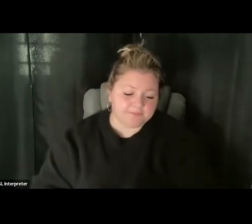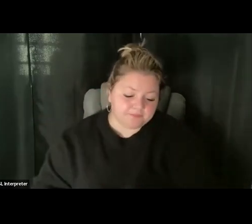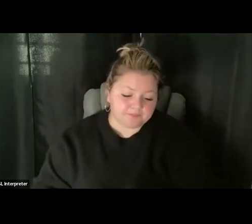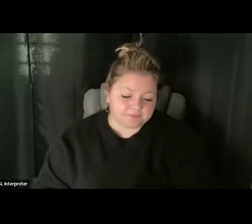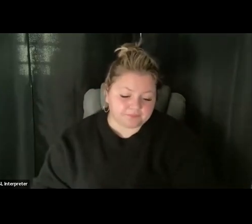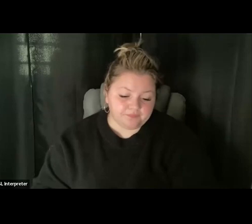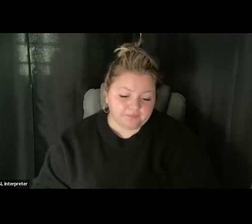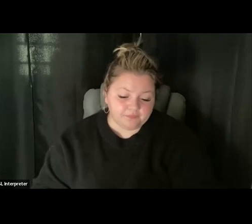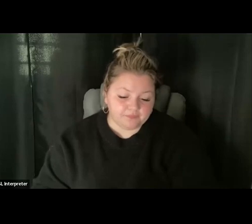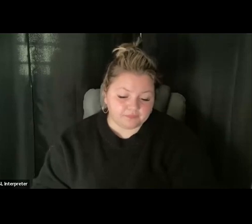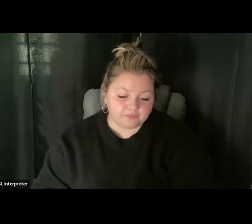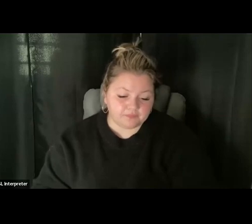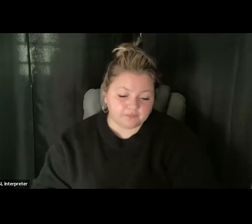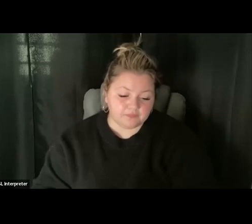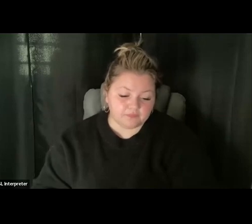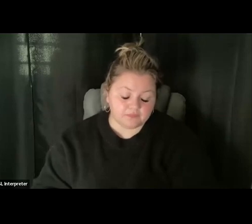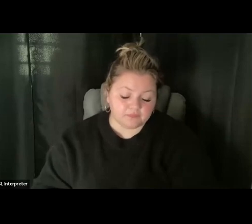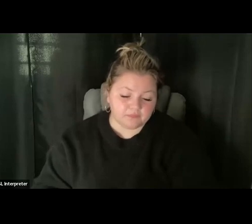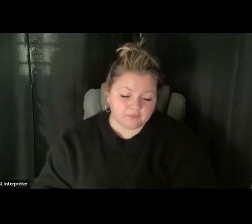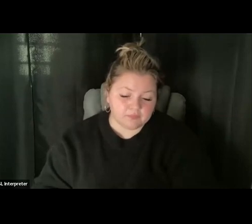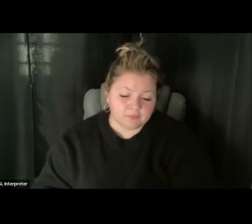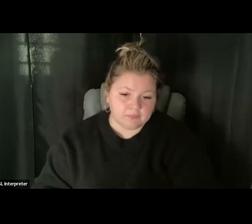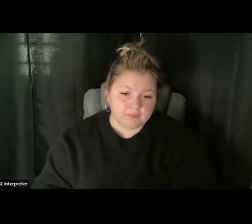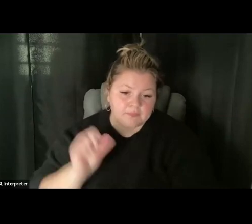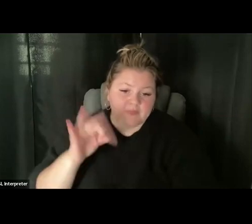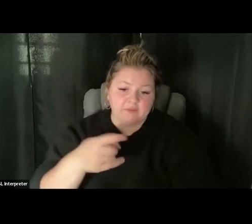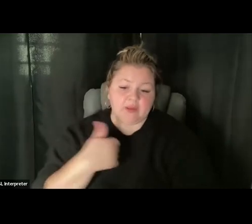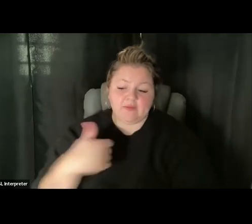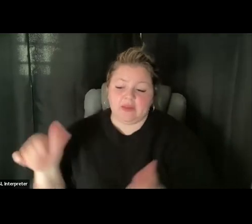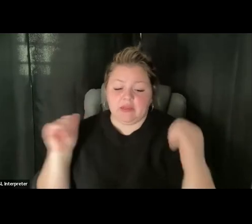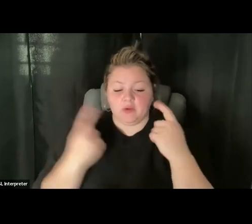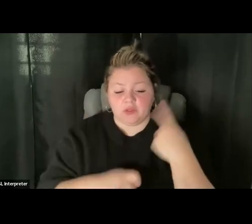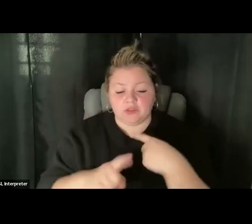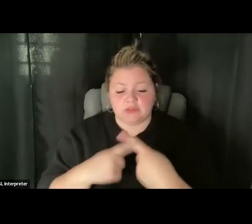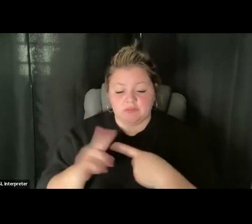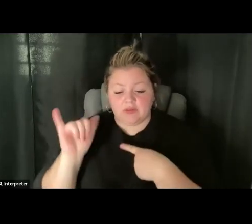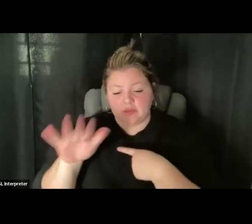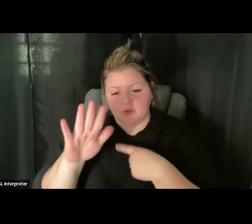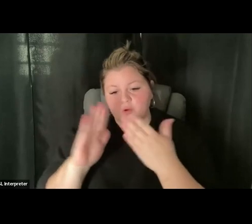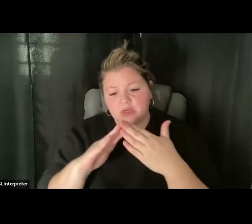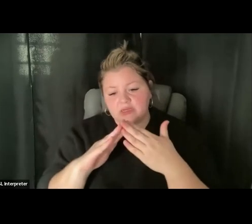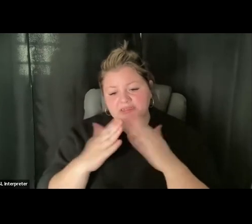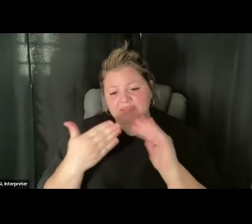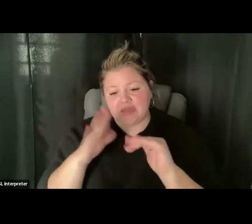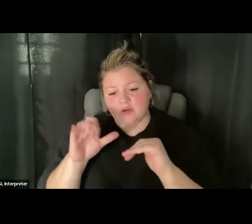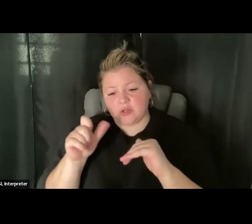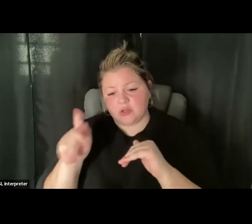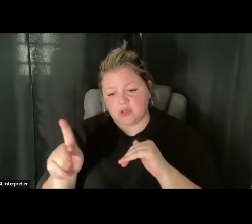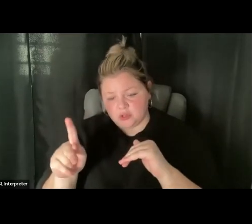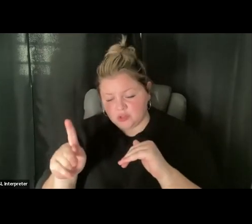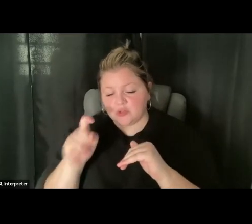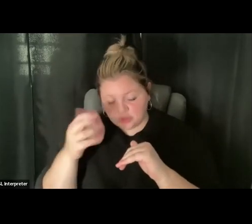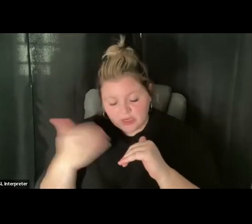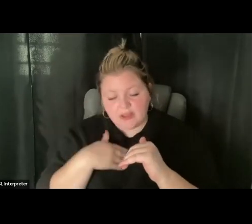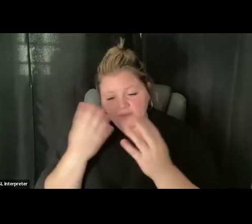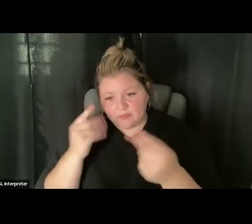apart from that, if you have any questions about it, it's, uh, your town clerks are supposed to be resources for that as